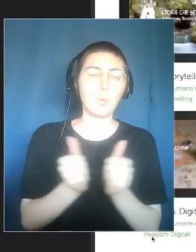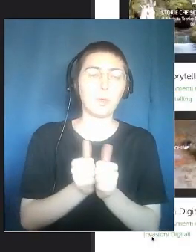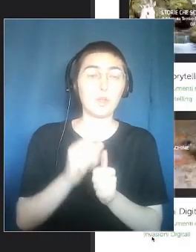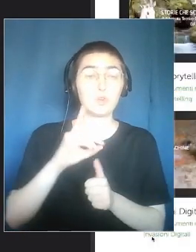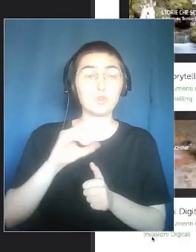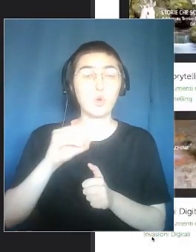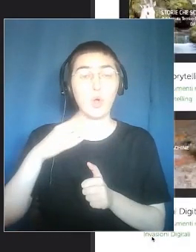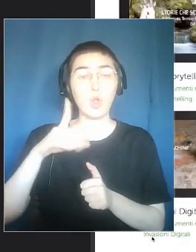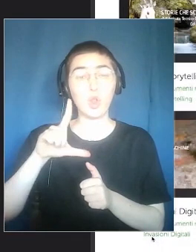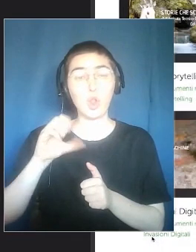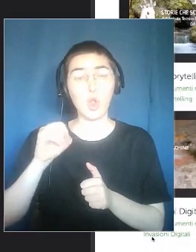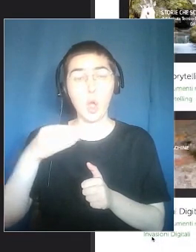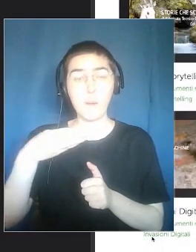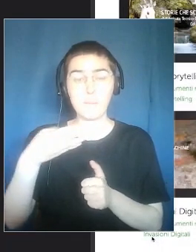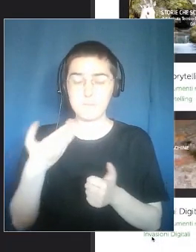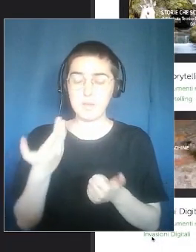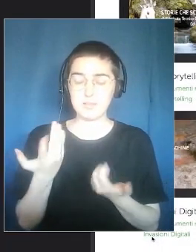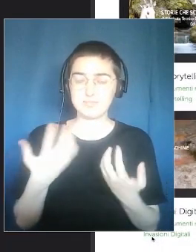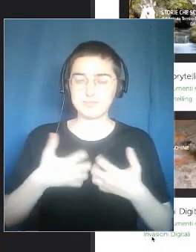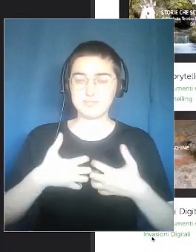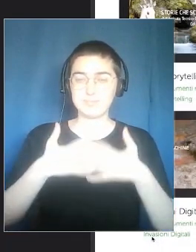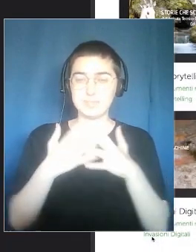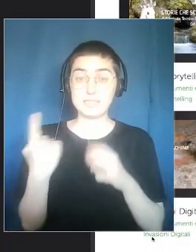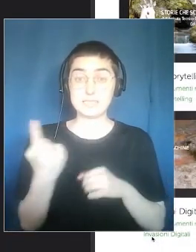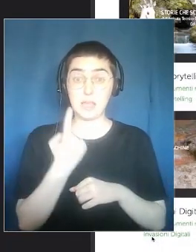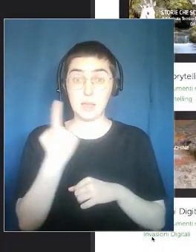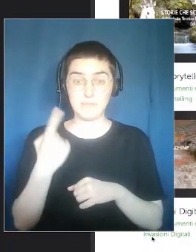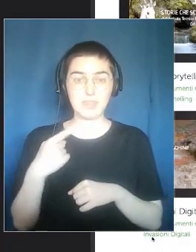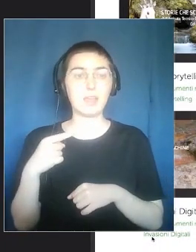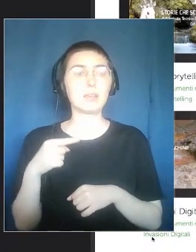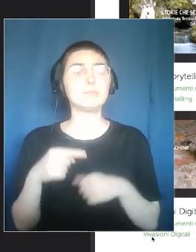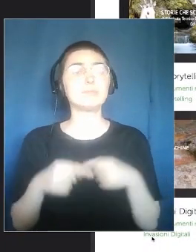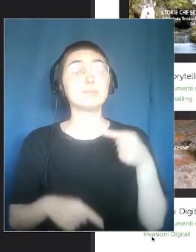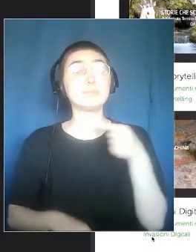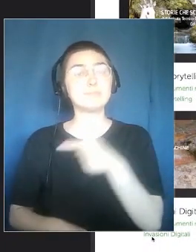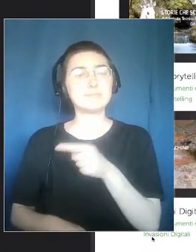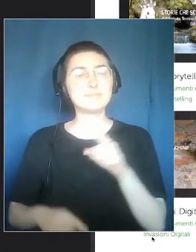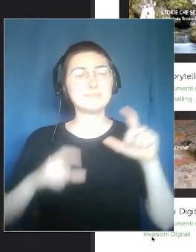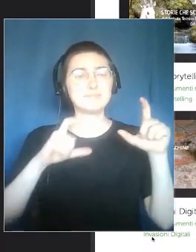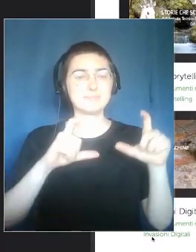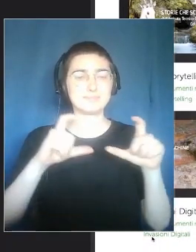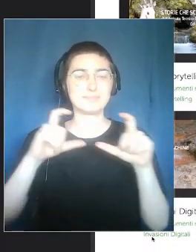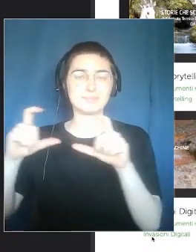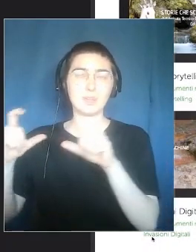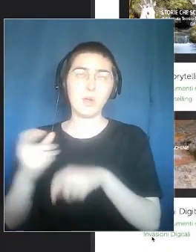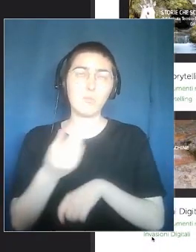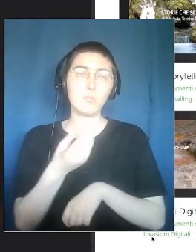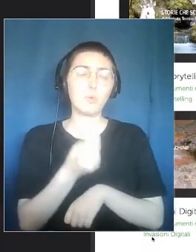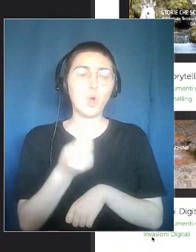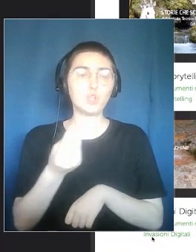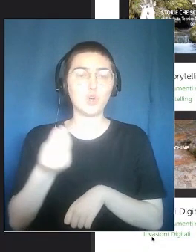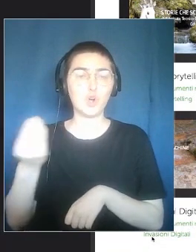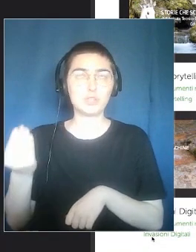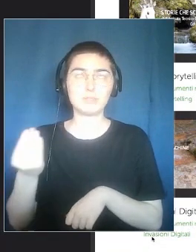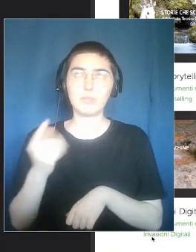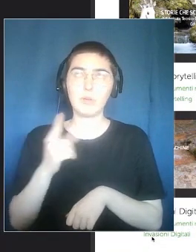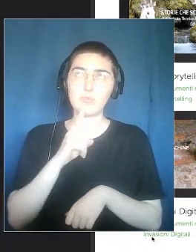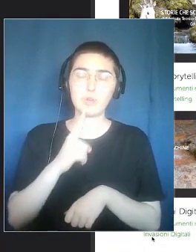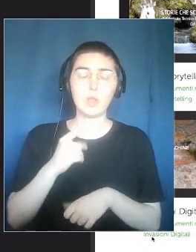you what we did with Dolom. These are some of the products